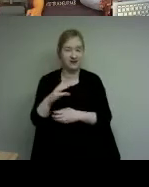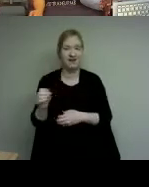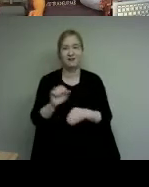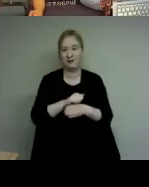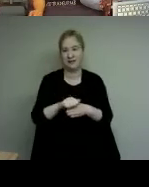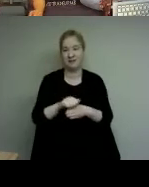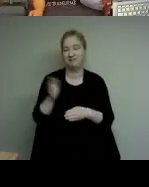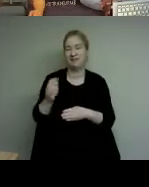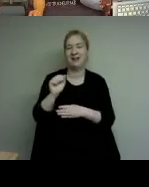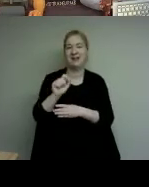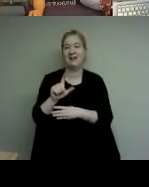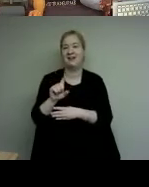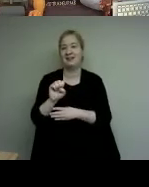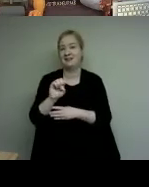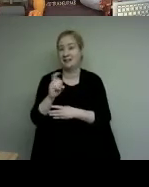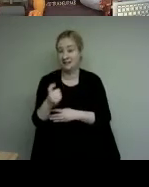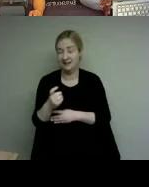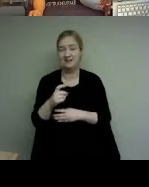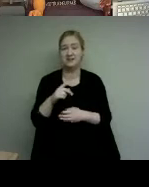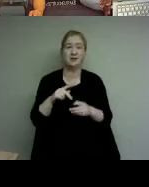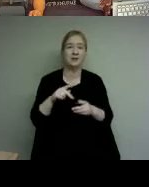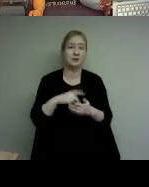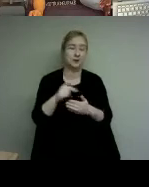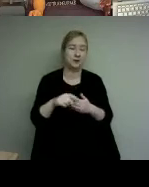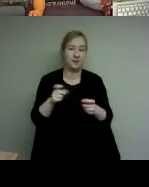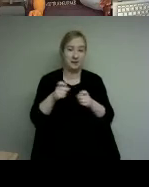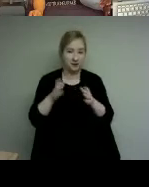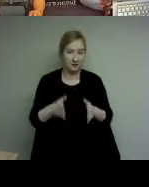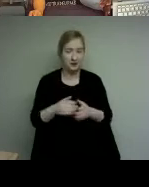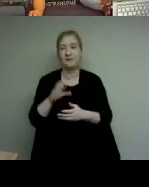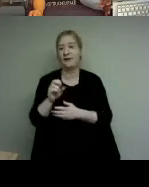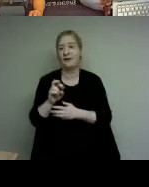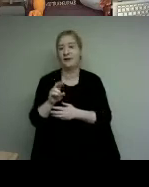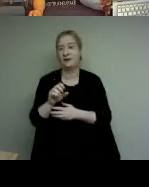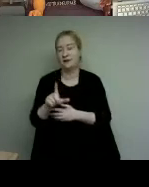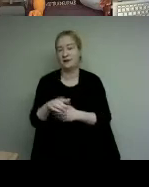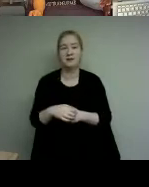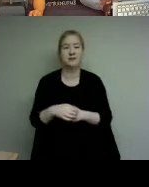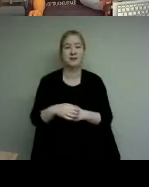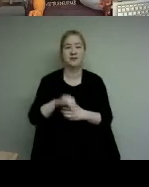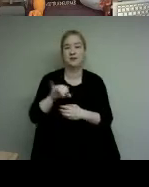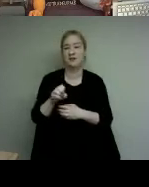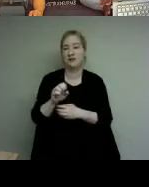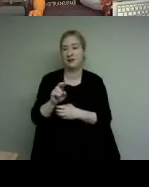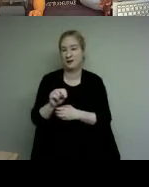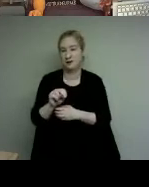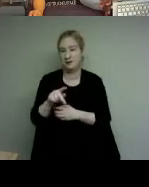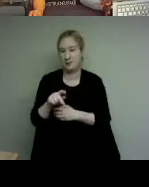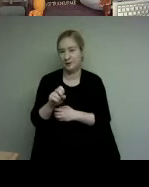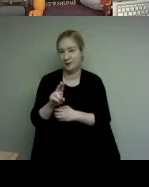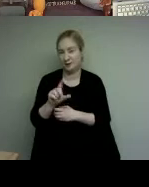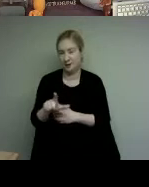alex our finance finance manager car our office manager and carol paul our executive director